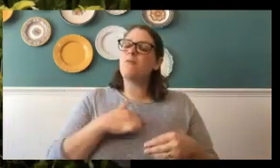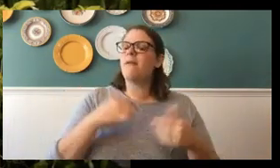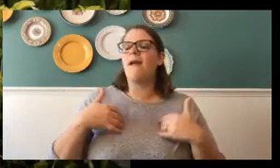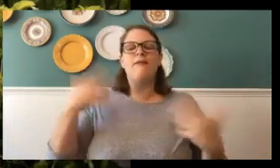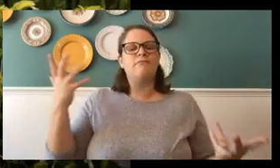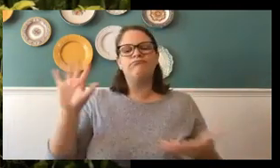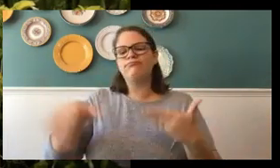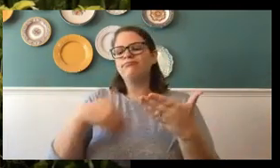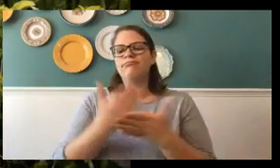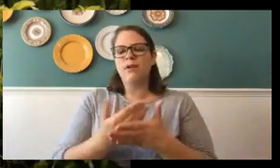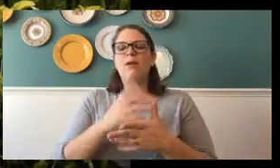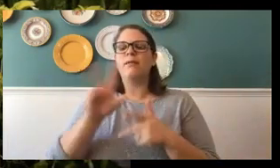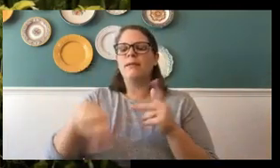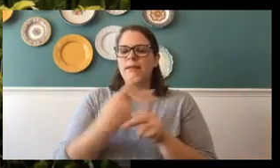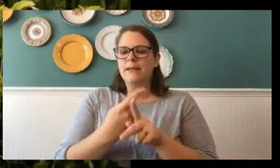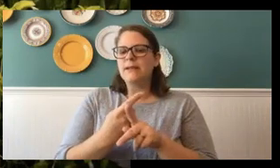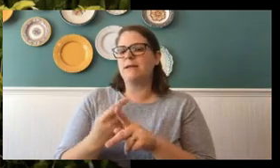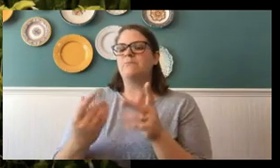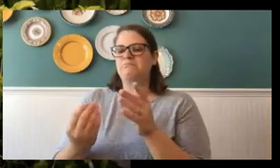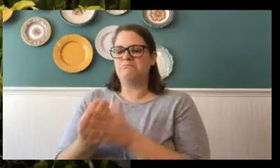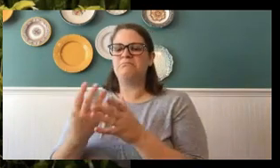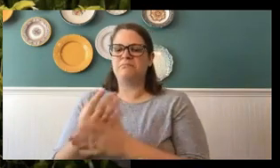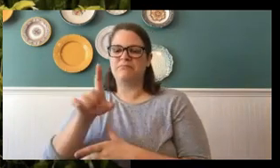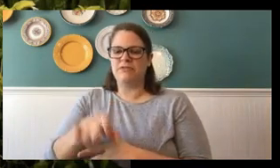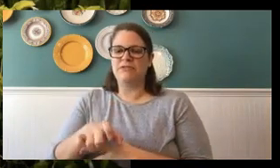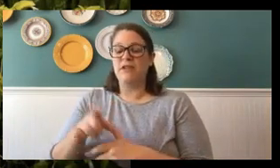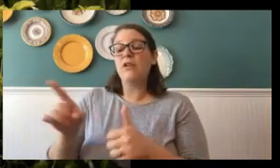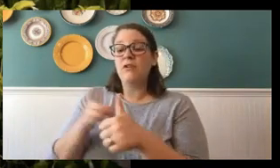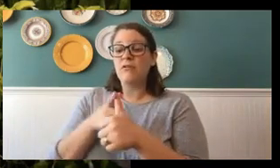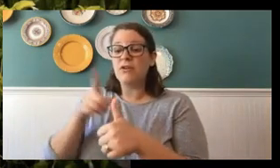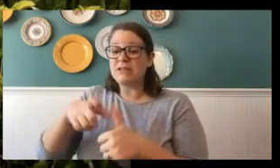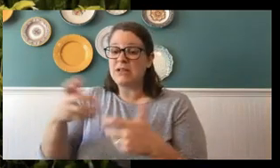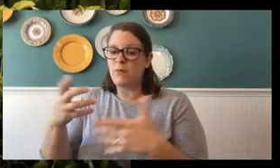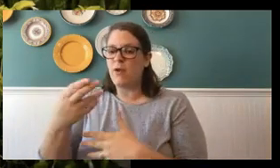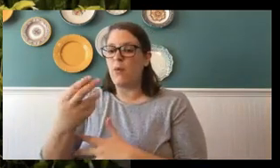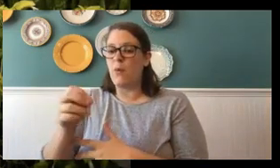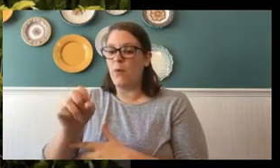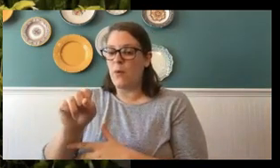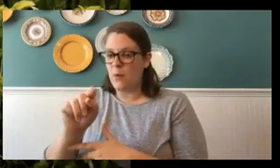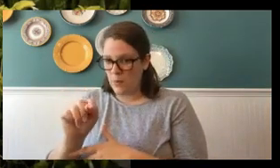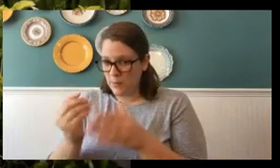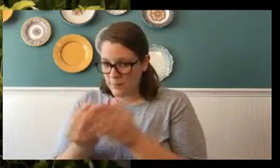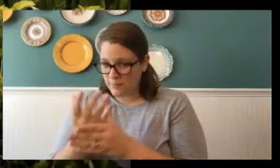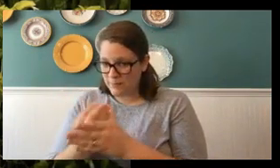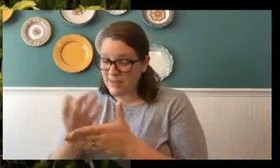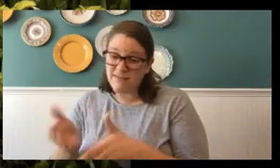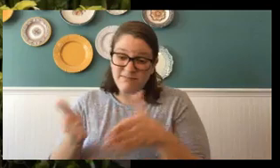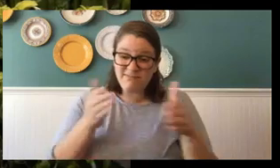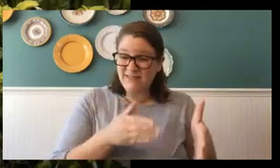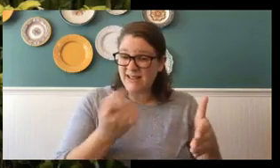plant you need for a butterfly is something called a nectar plant. And nectar plant is basically what?